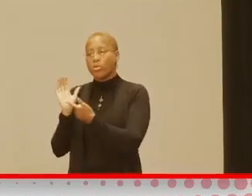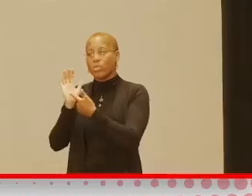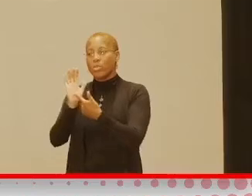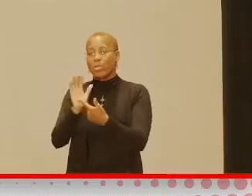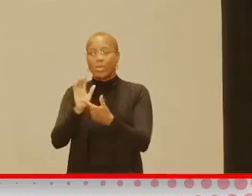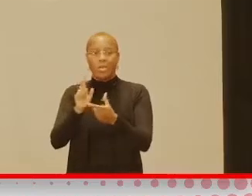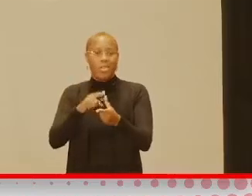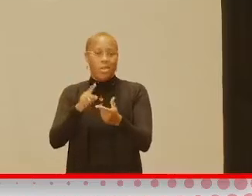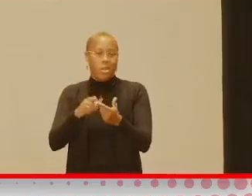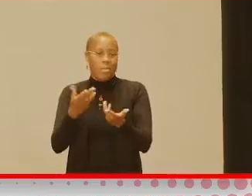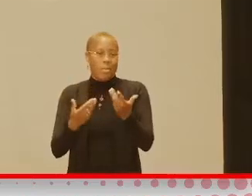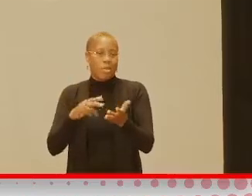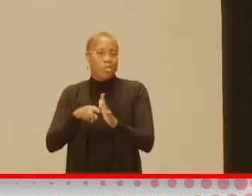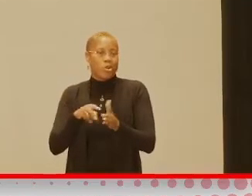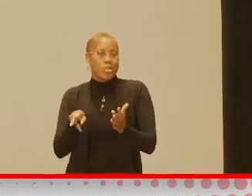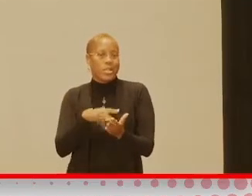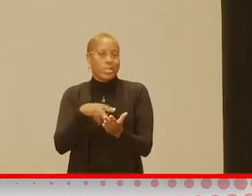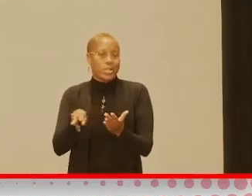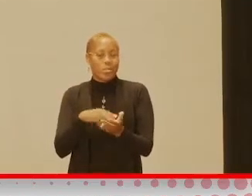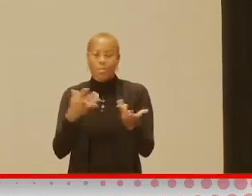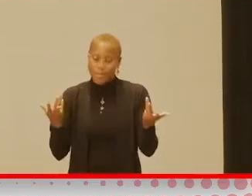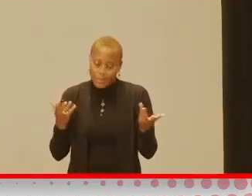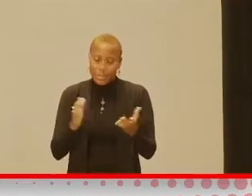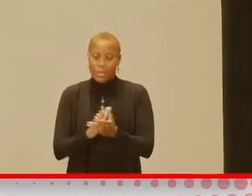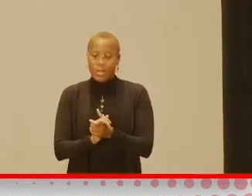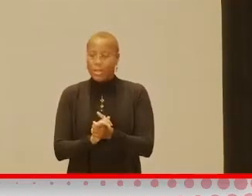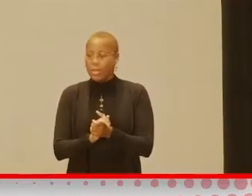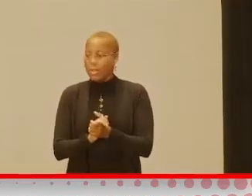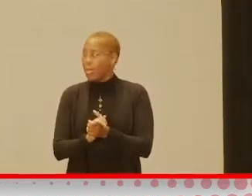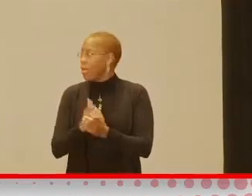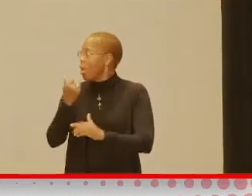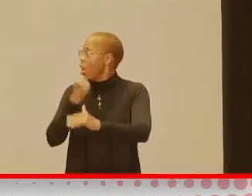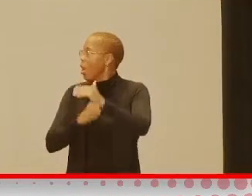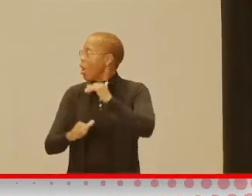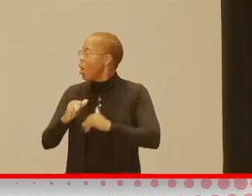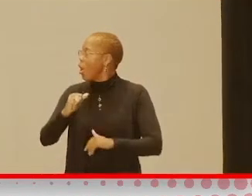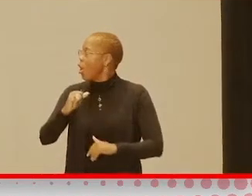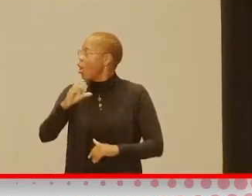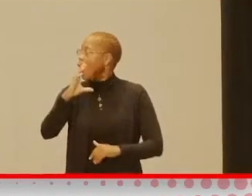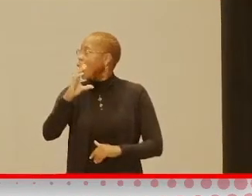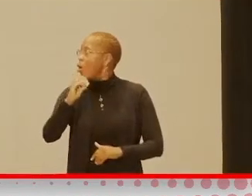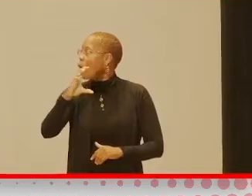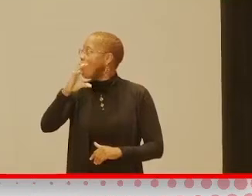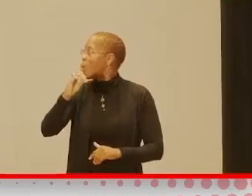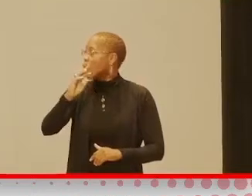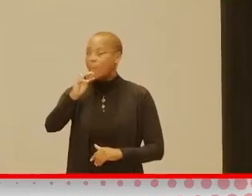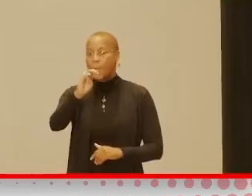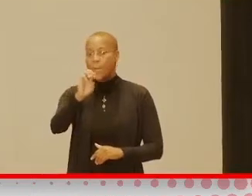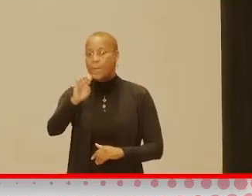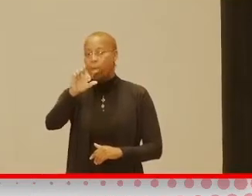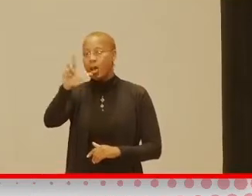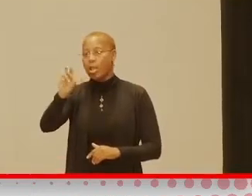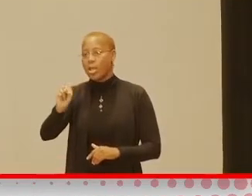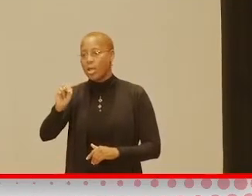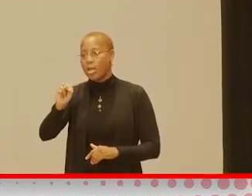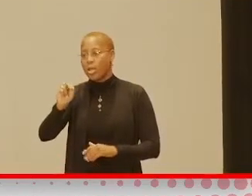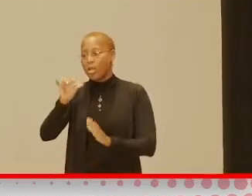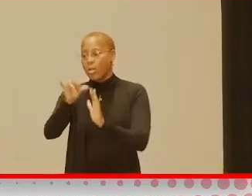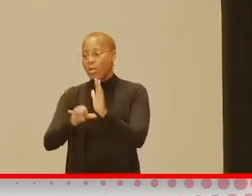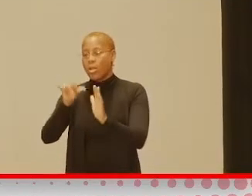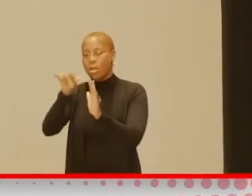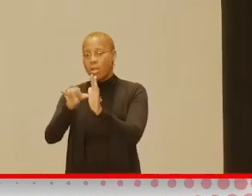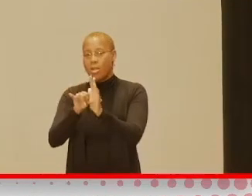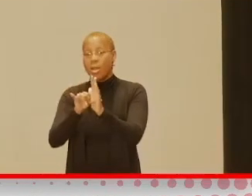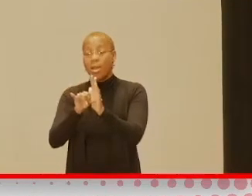might start dancing. But it's under Cocomelon. It's available on YouTube. And it talks about facial